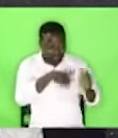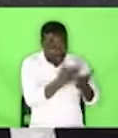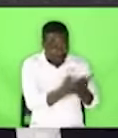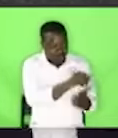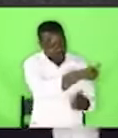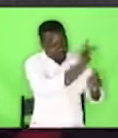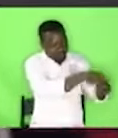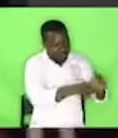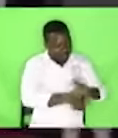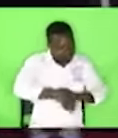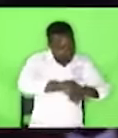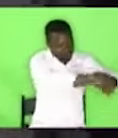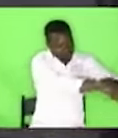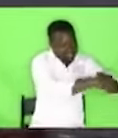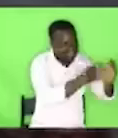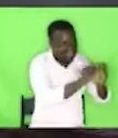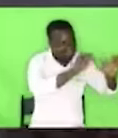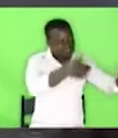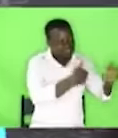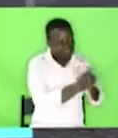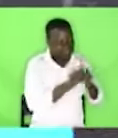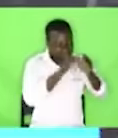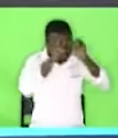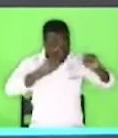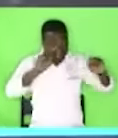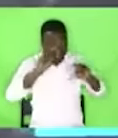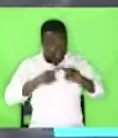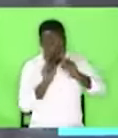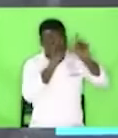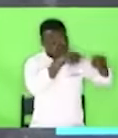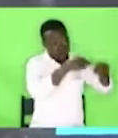Otherwise you are not the president in that country.